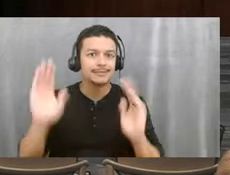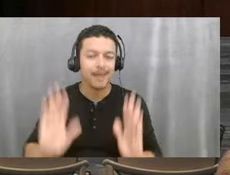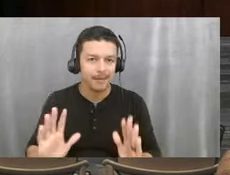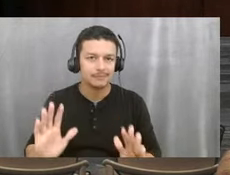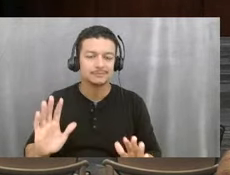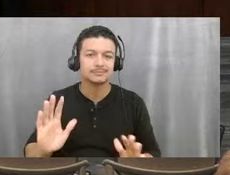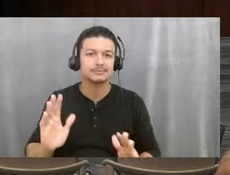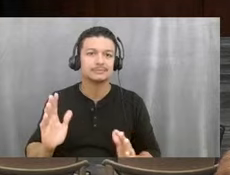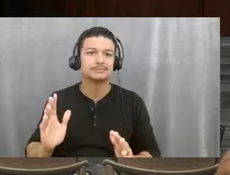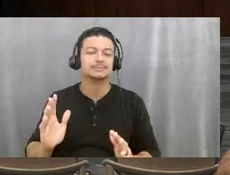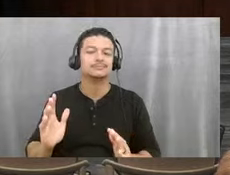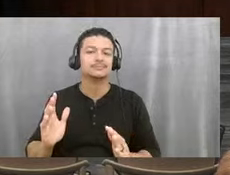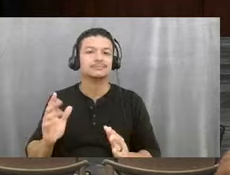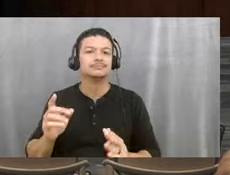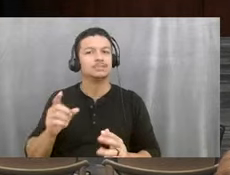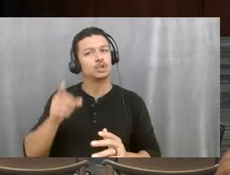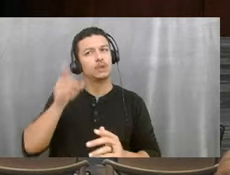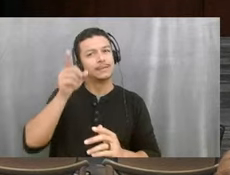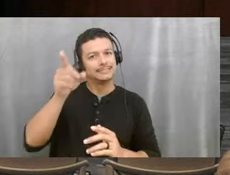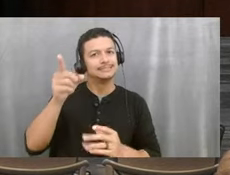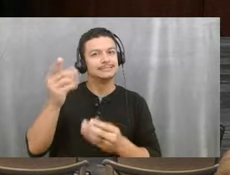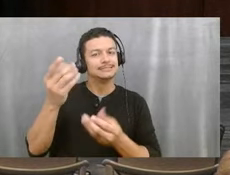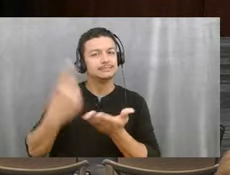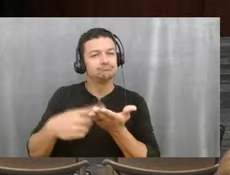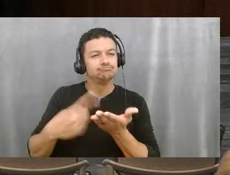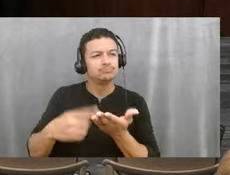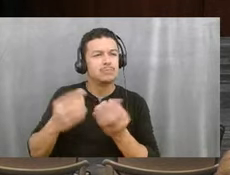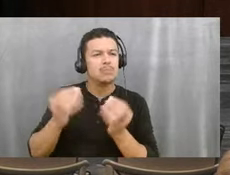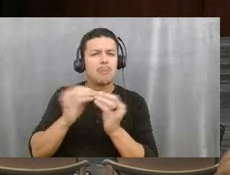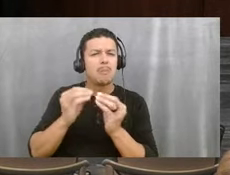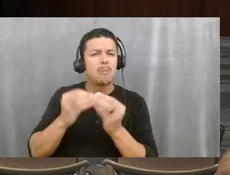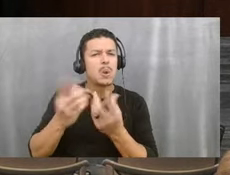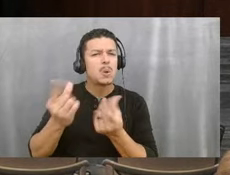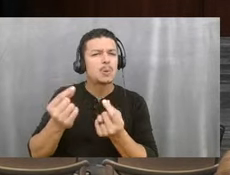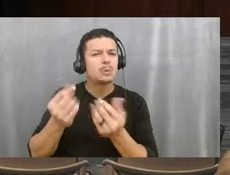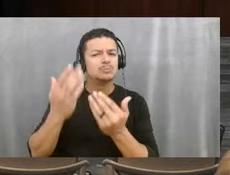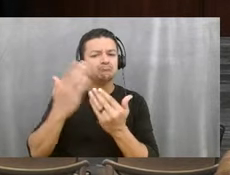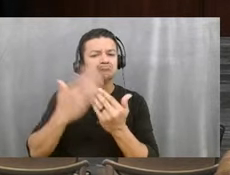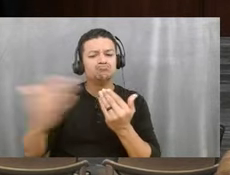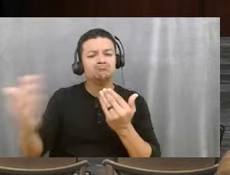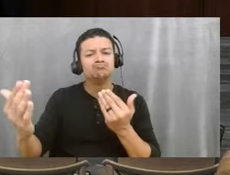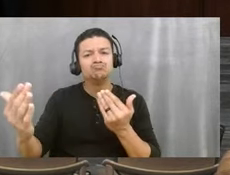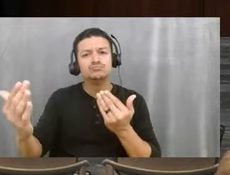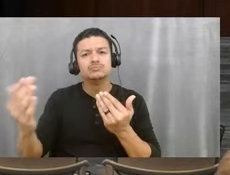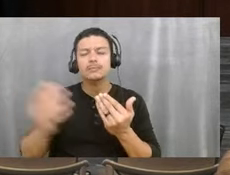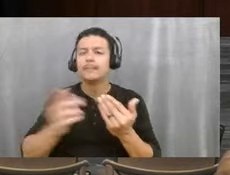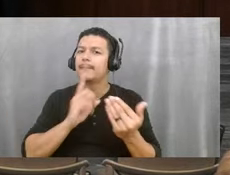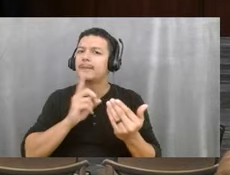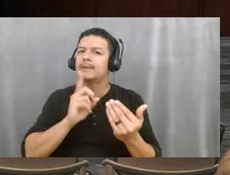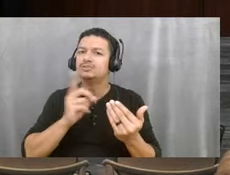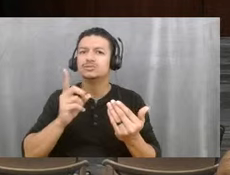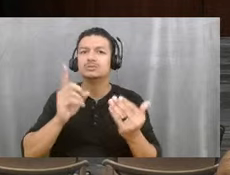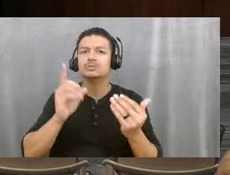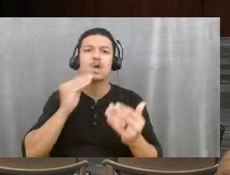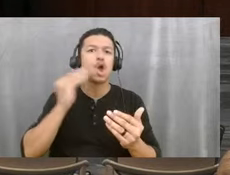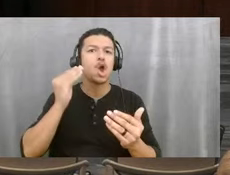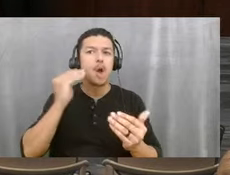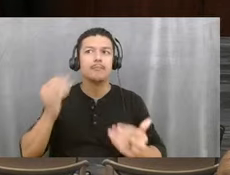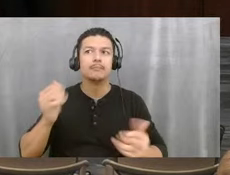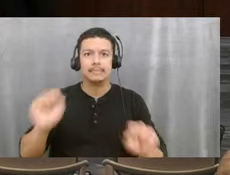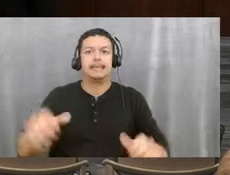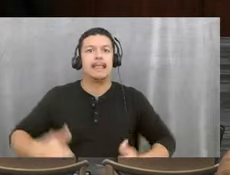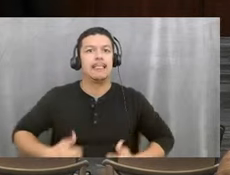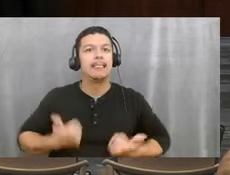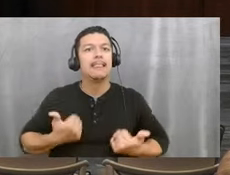about, you know, what we can do even further to make sure that, that not only is the home livable, but that he can enjoy,